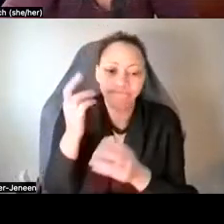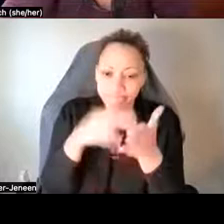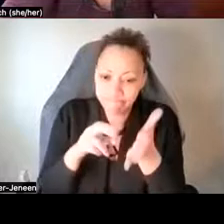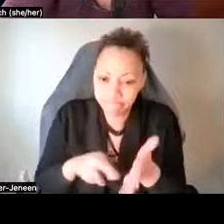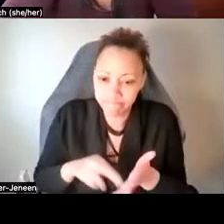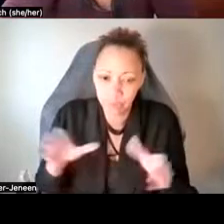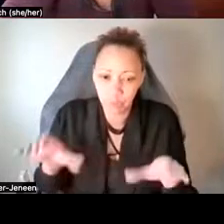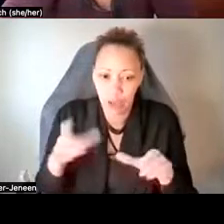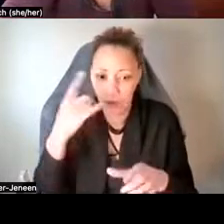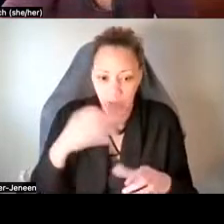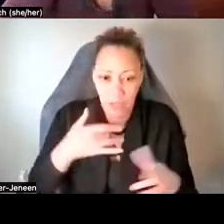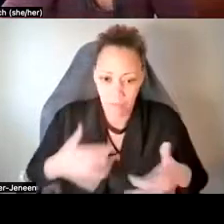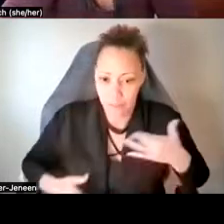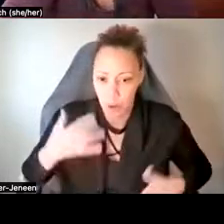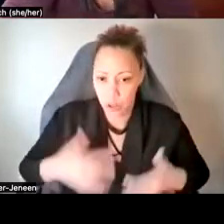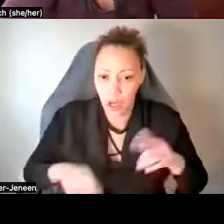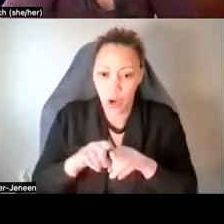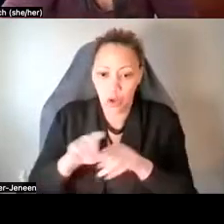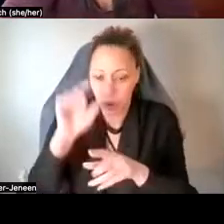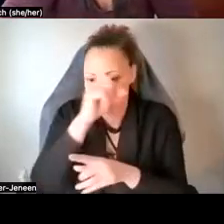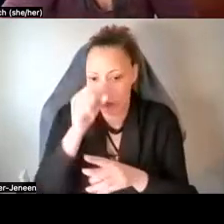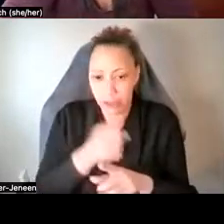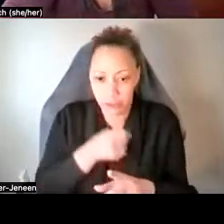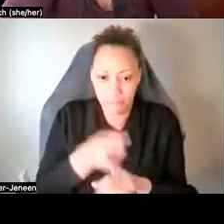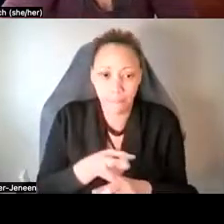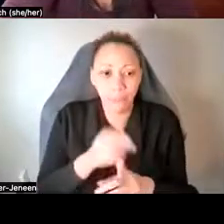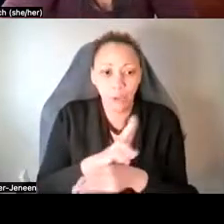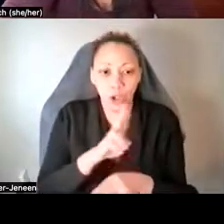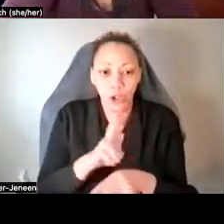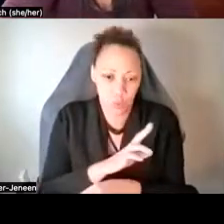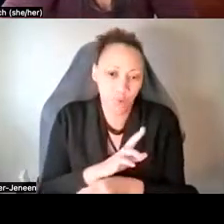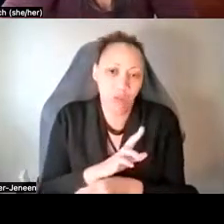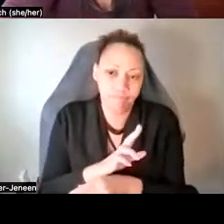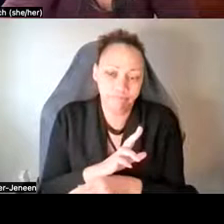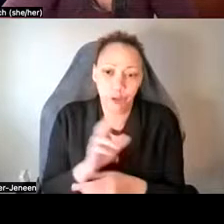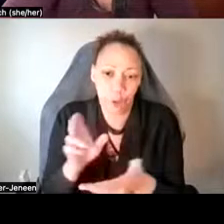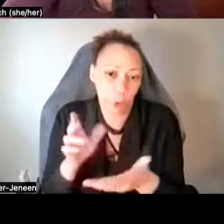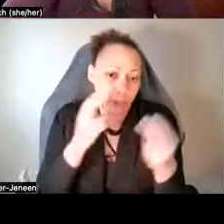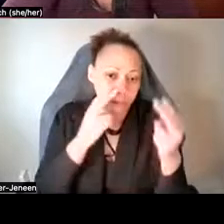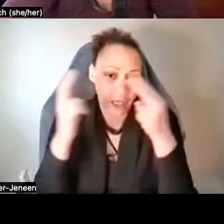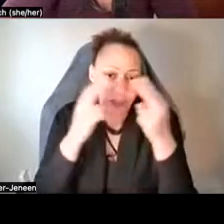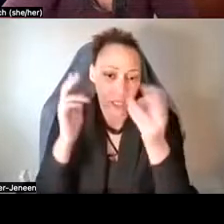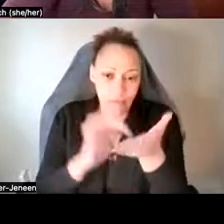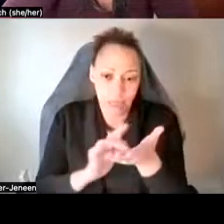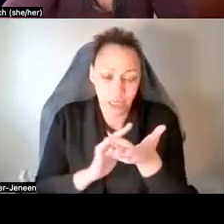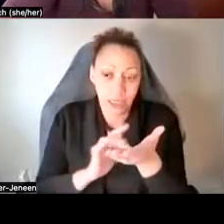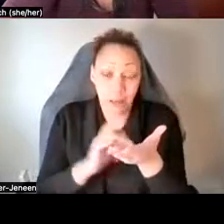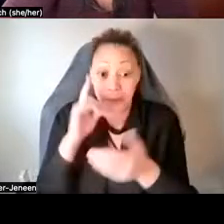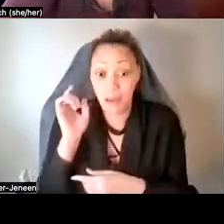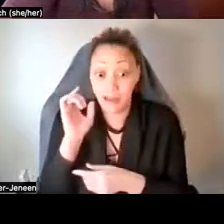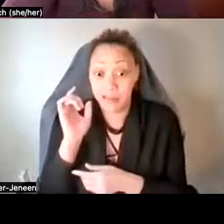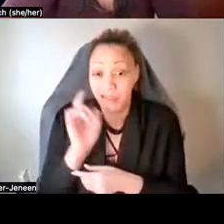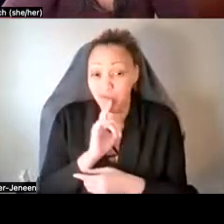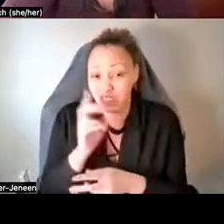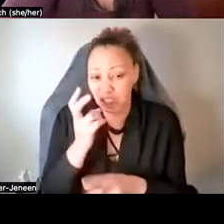bipolar disorder or schizophrenia, um, with the use of psychedelics. And so because of that, it's very hard for, uh, for people to,